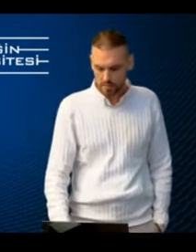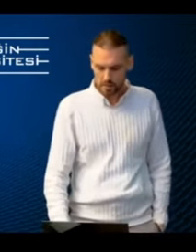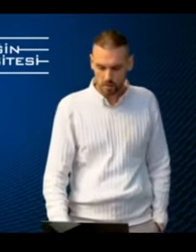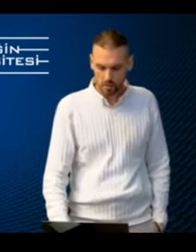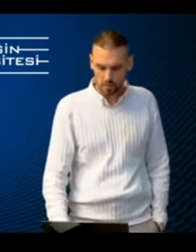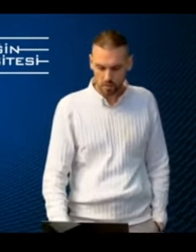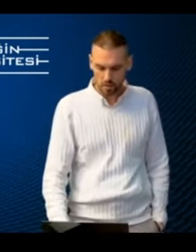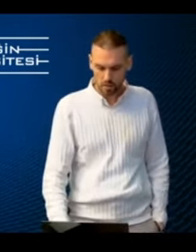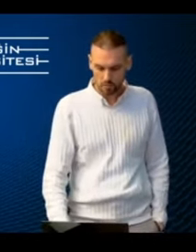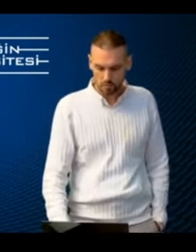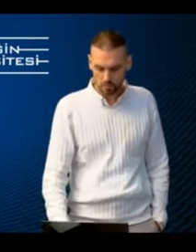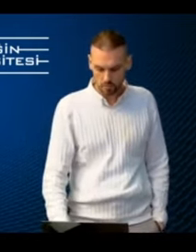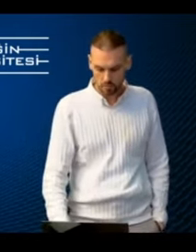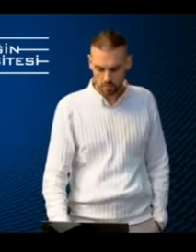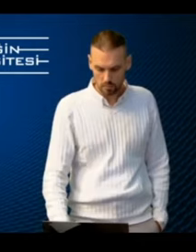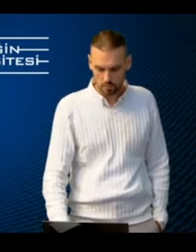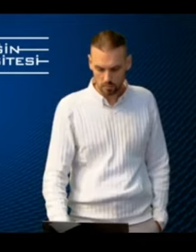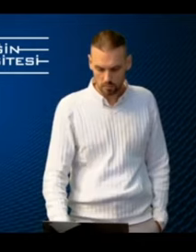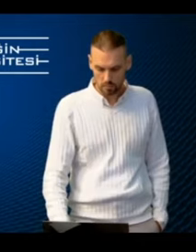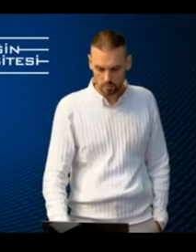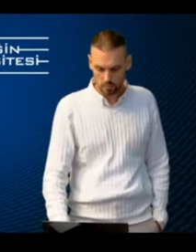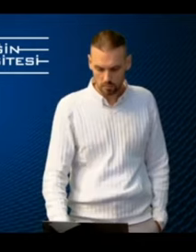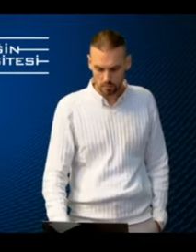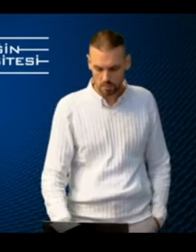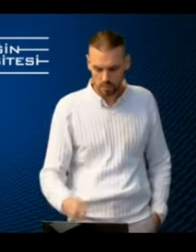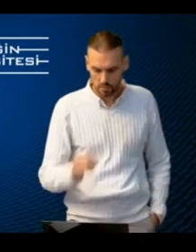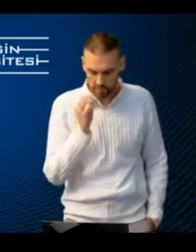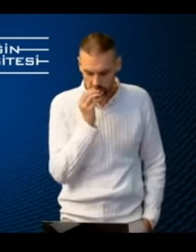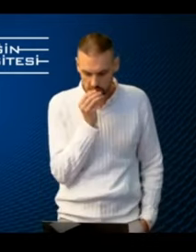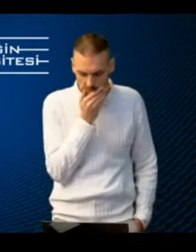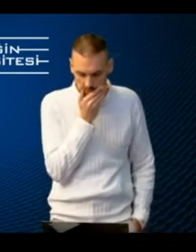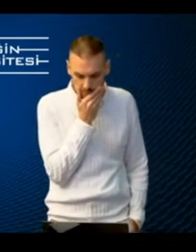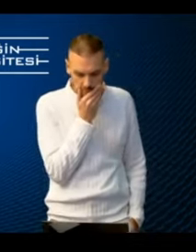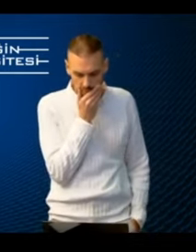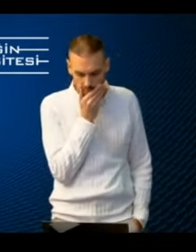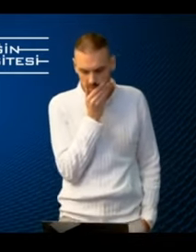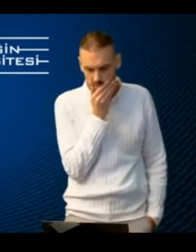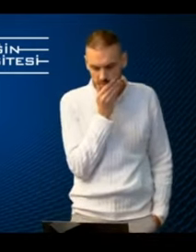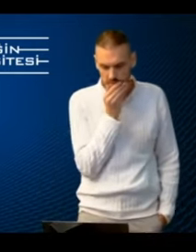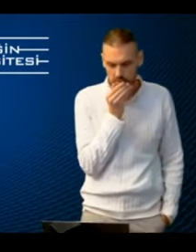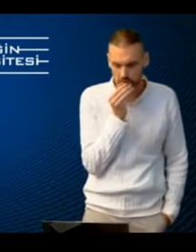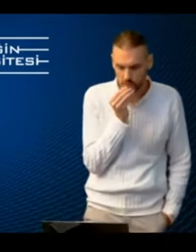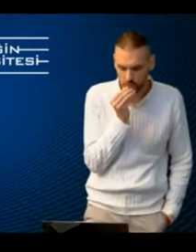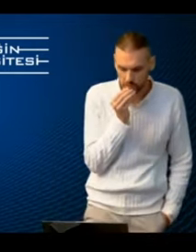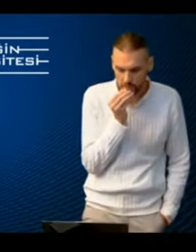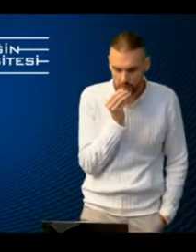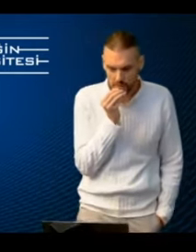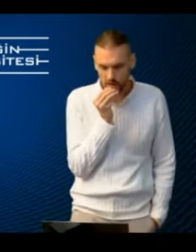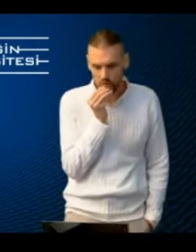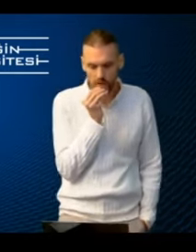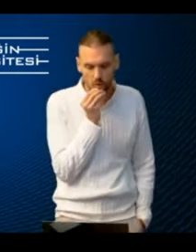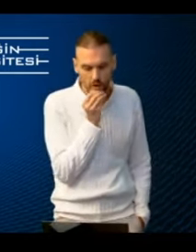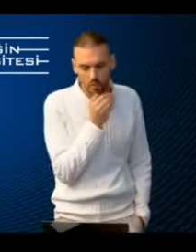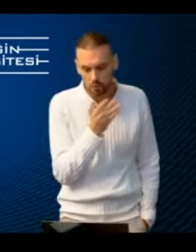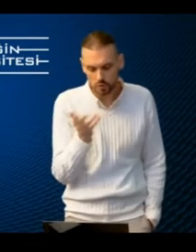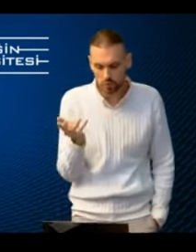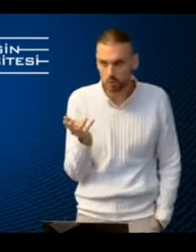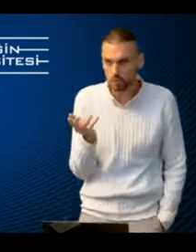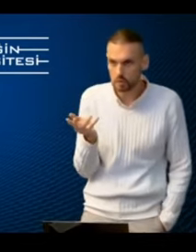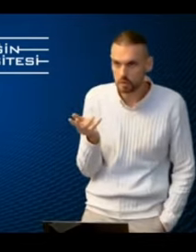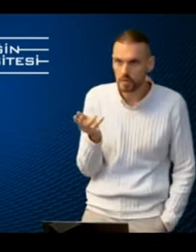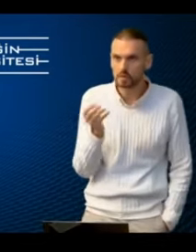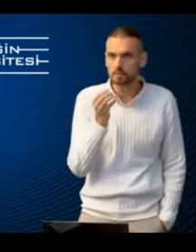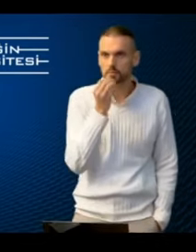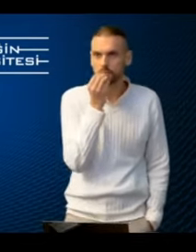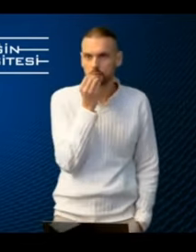i think i will um start very soon so this this is the one how how a module